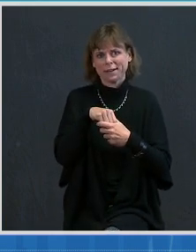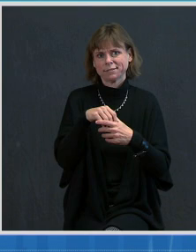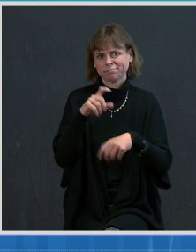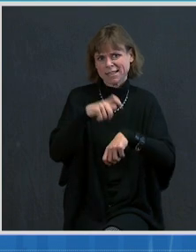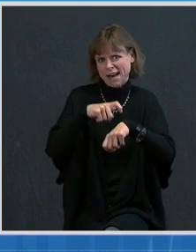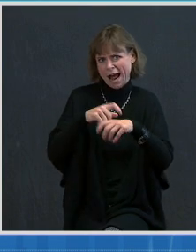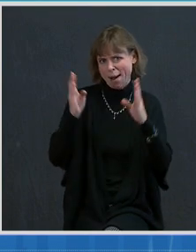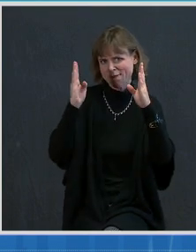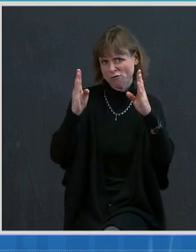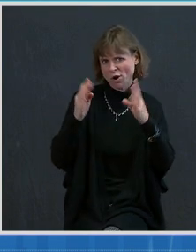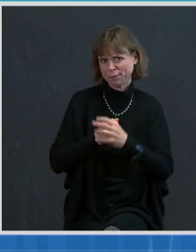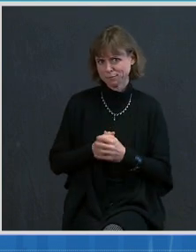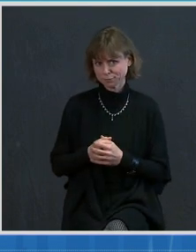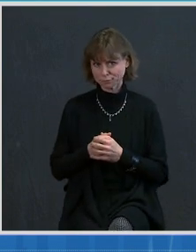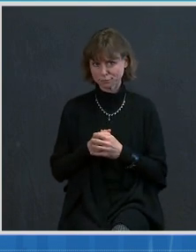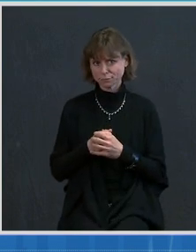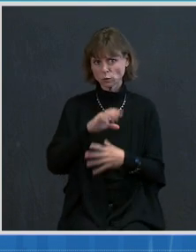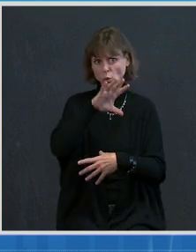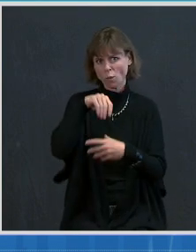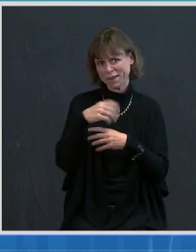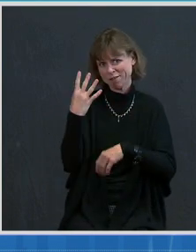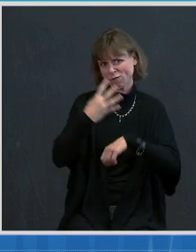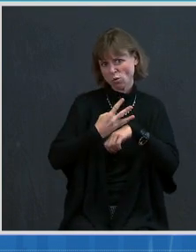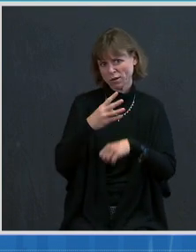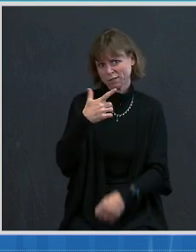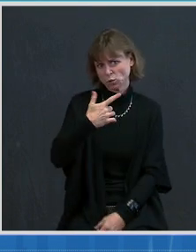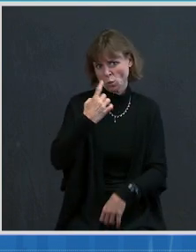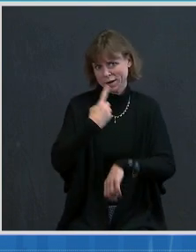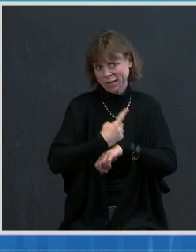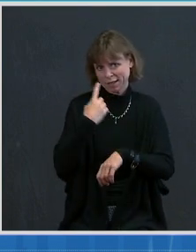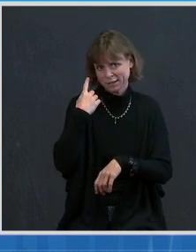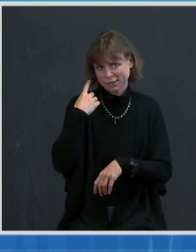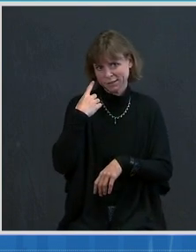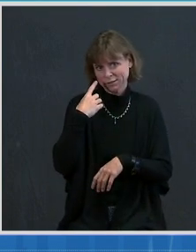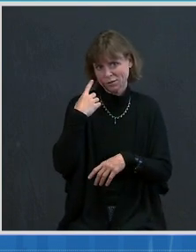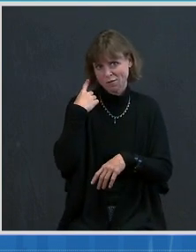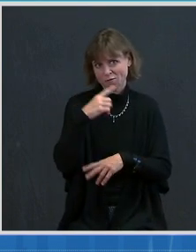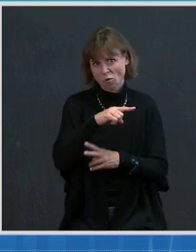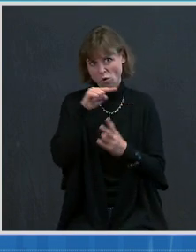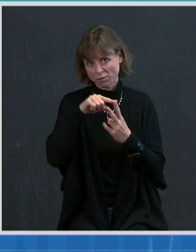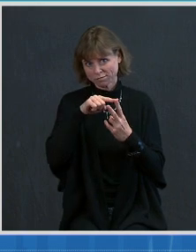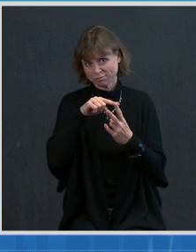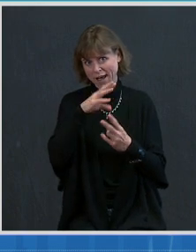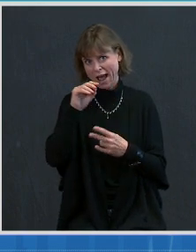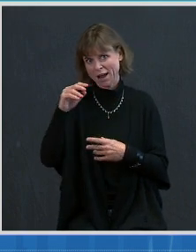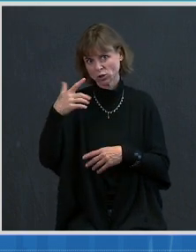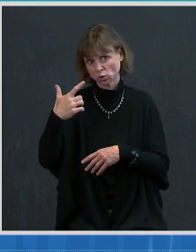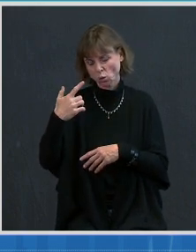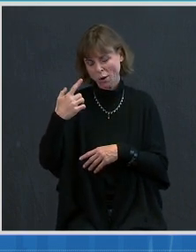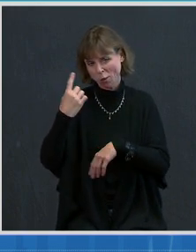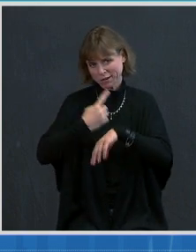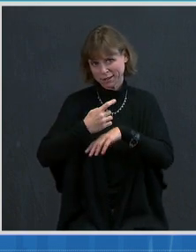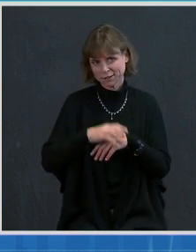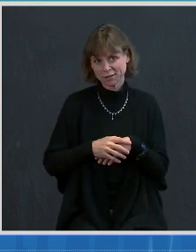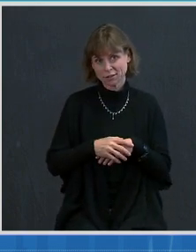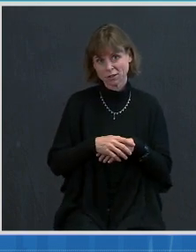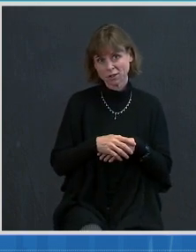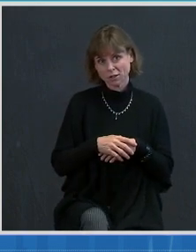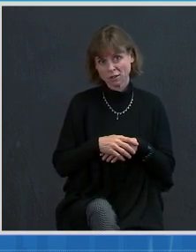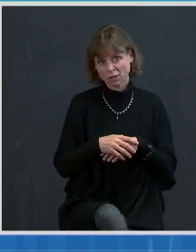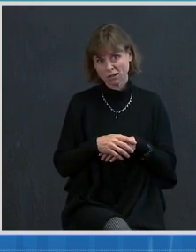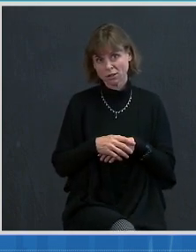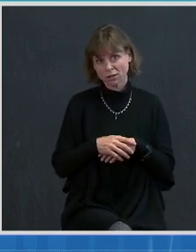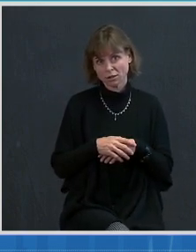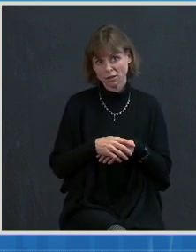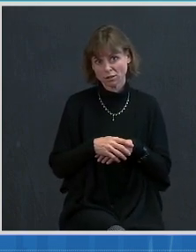four days of the 21 days for the Pfizer vaccine and 28 days for the Moderna vaccine. These findings are incredibly reassuring